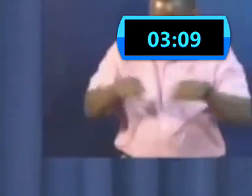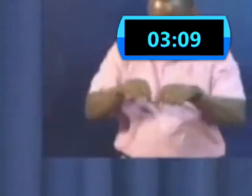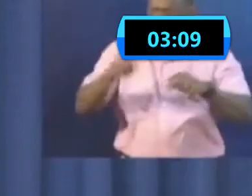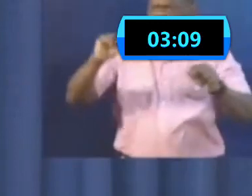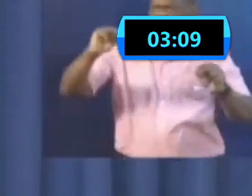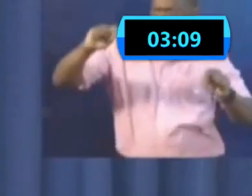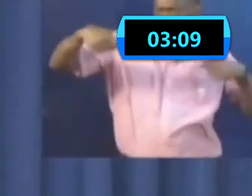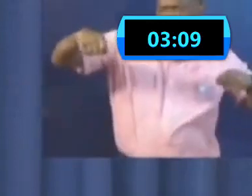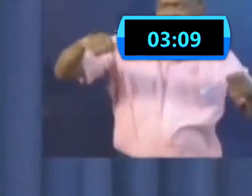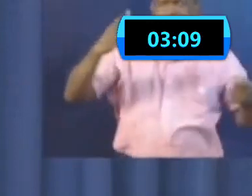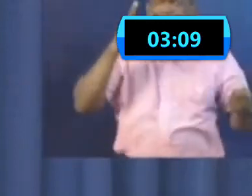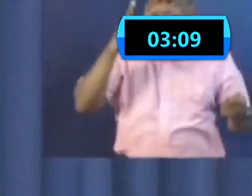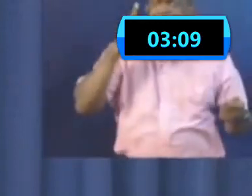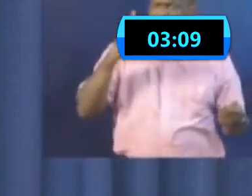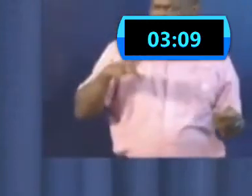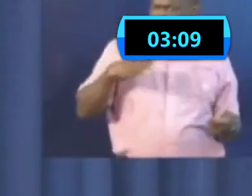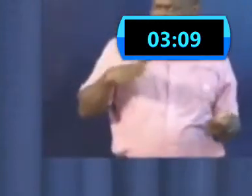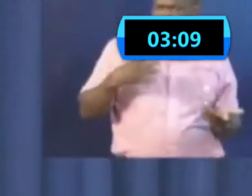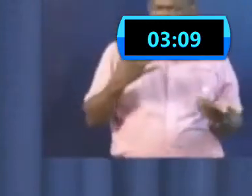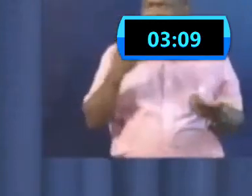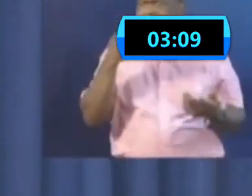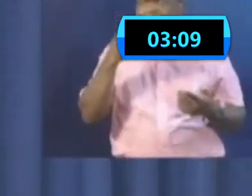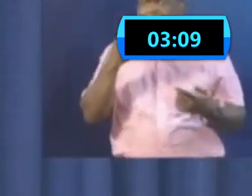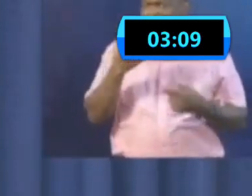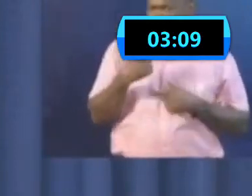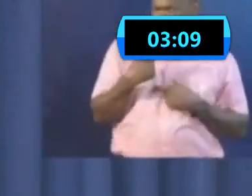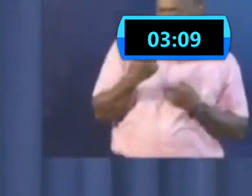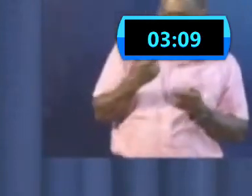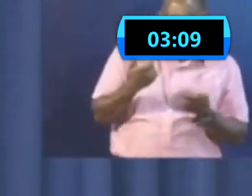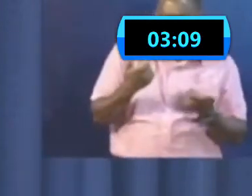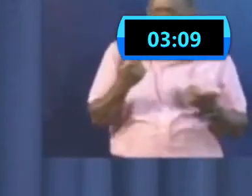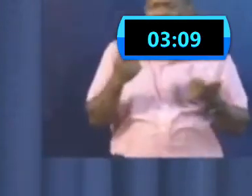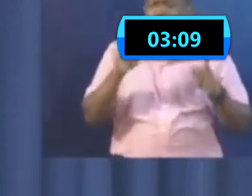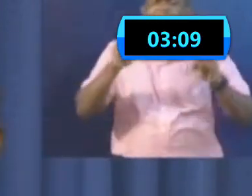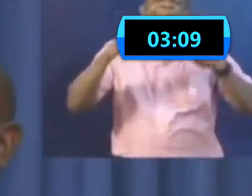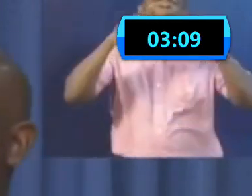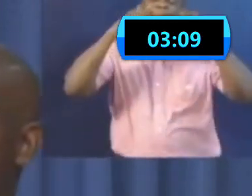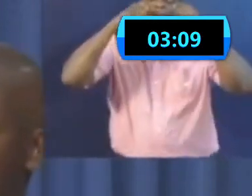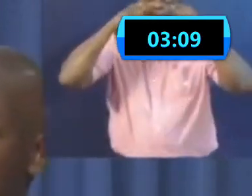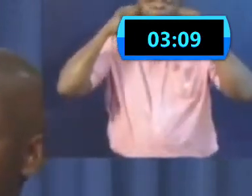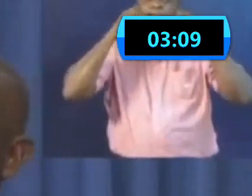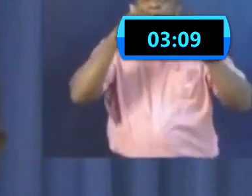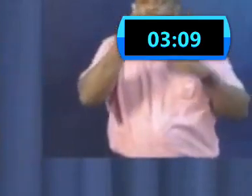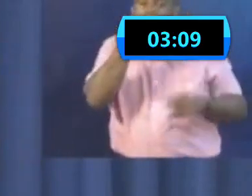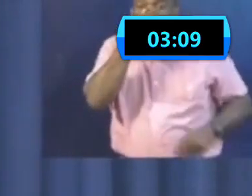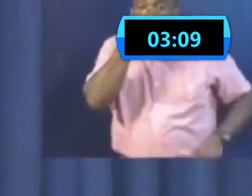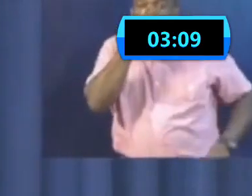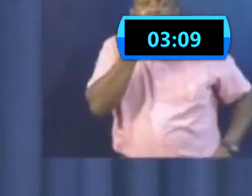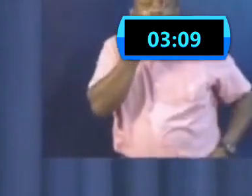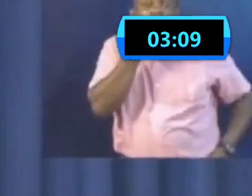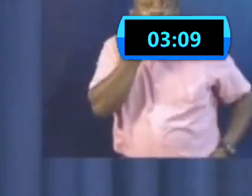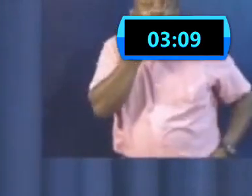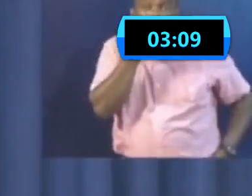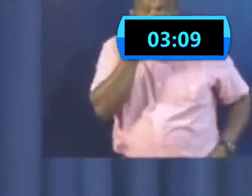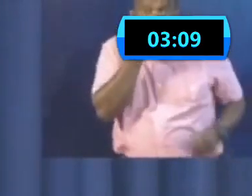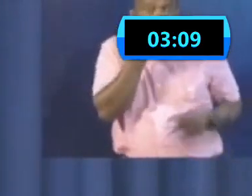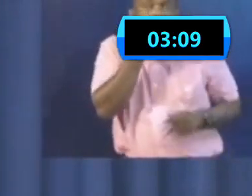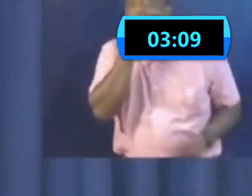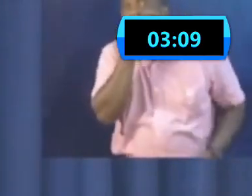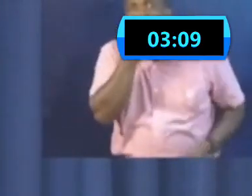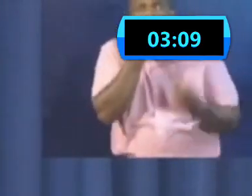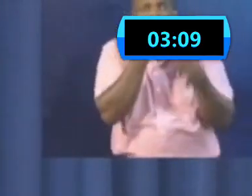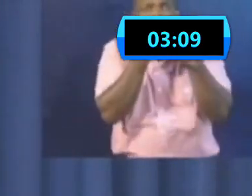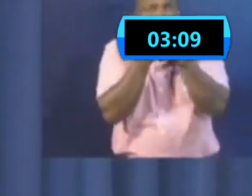So let's get serious and have our noses and mouths covered because it is the